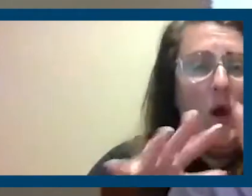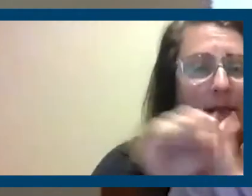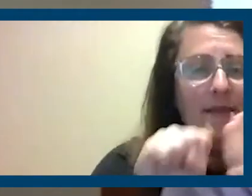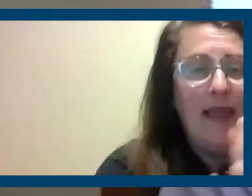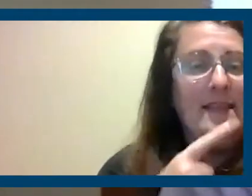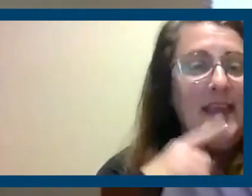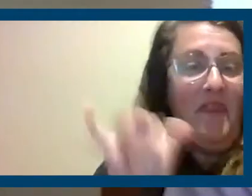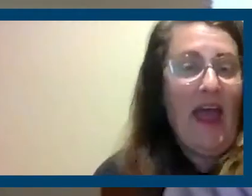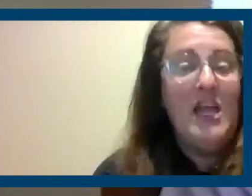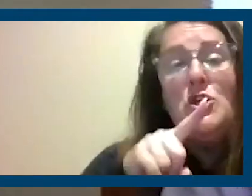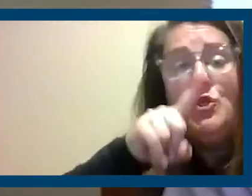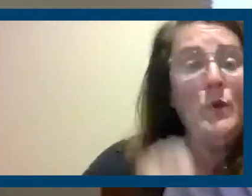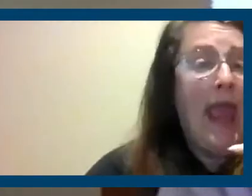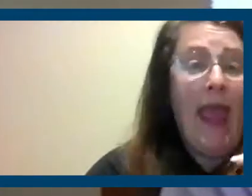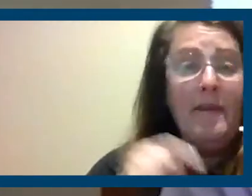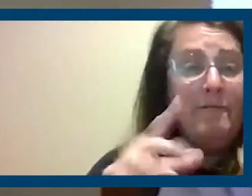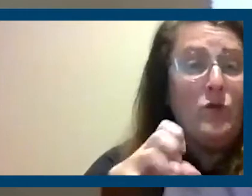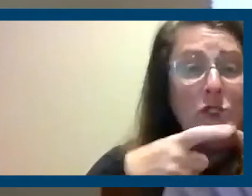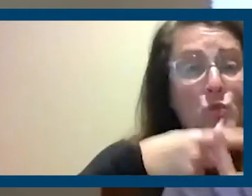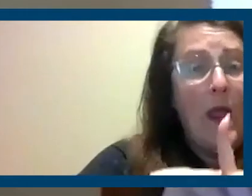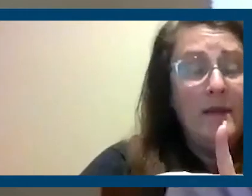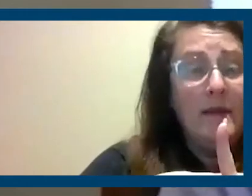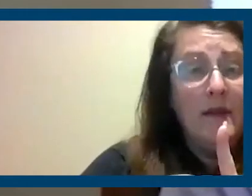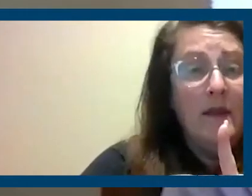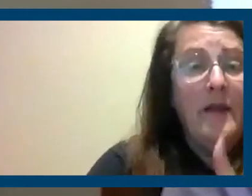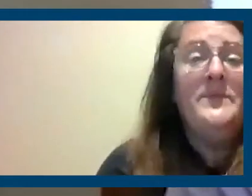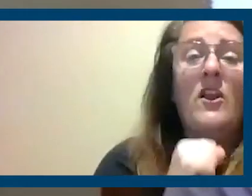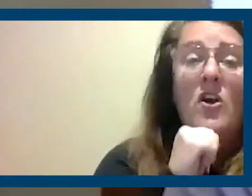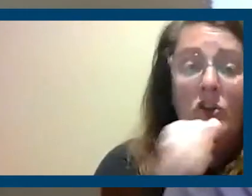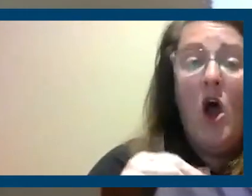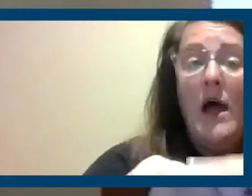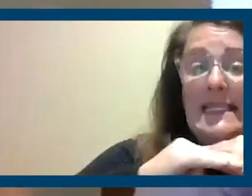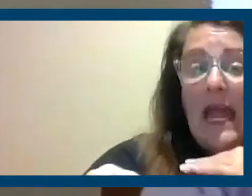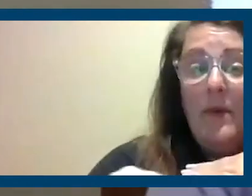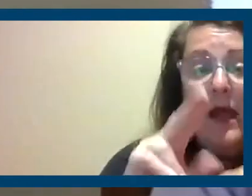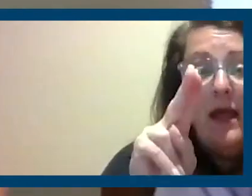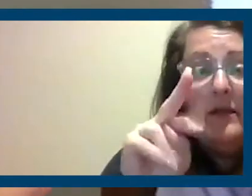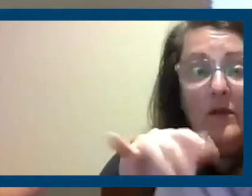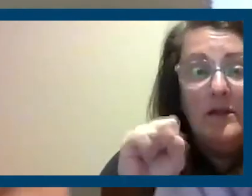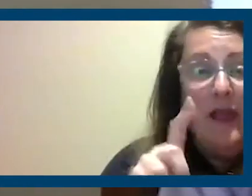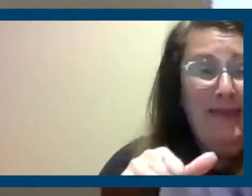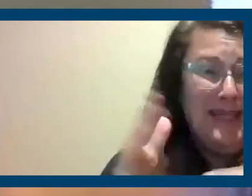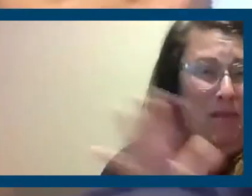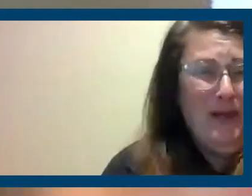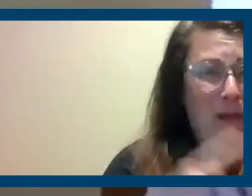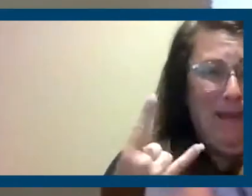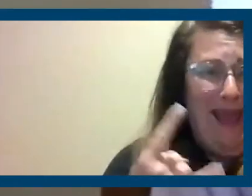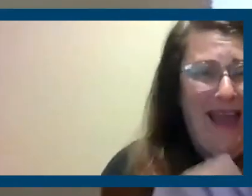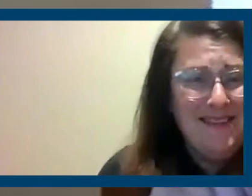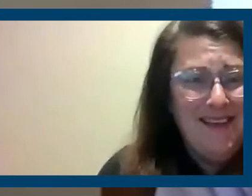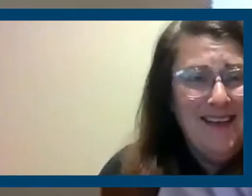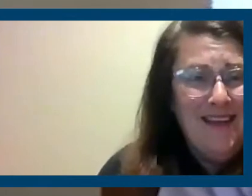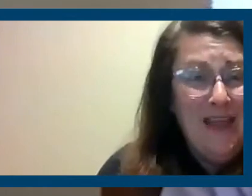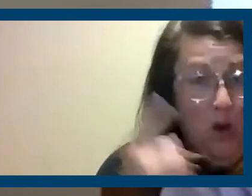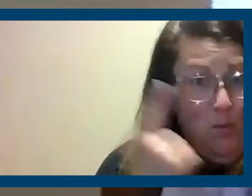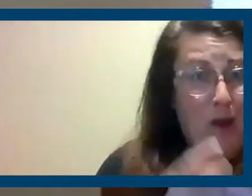said that you cannot freeze rents on non rent stabilized units. I think that's a bunch of BS because now is the time